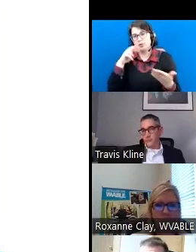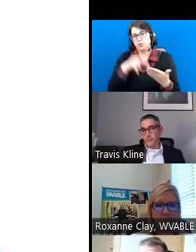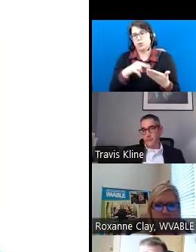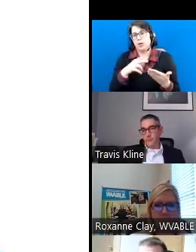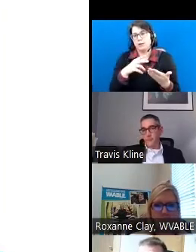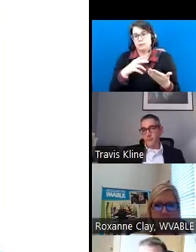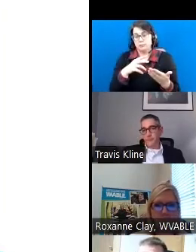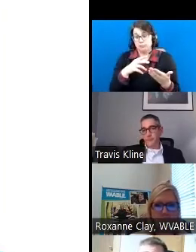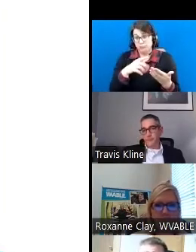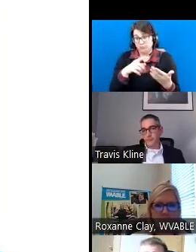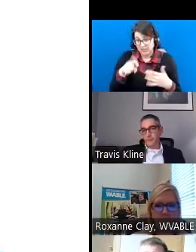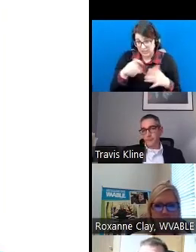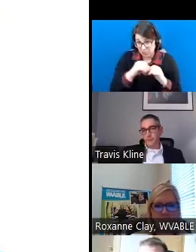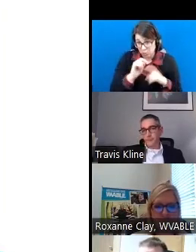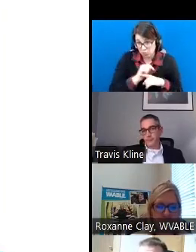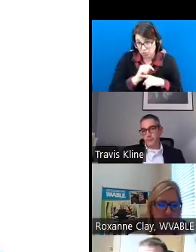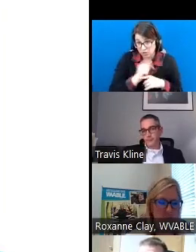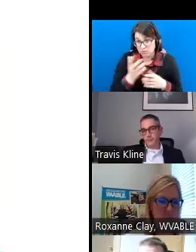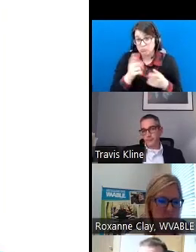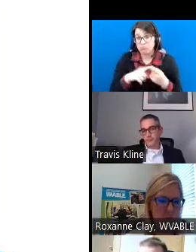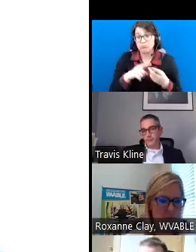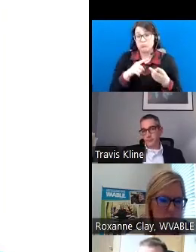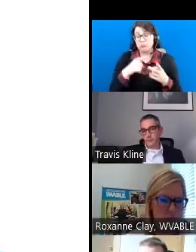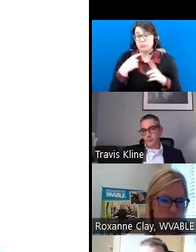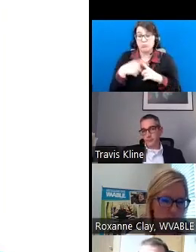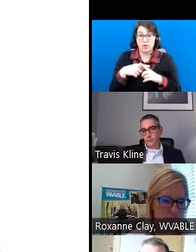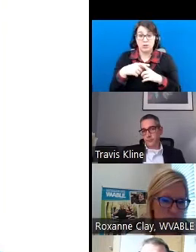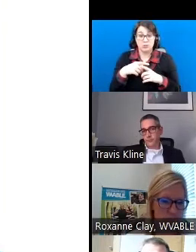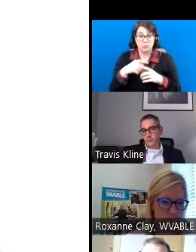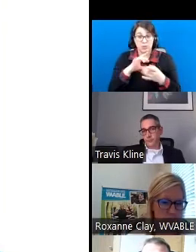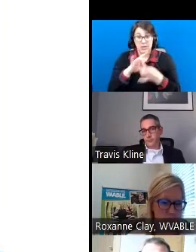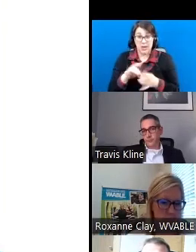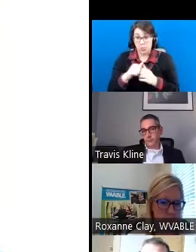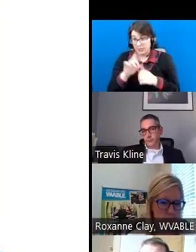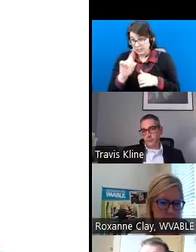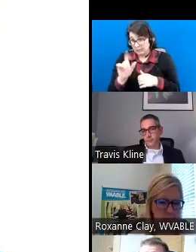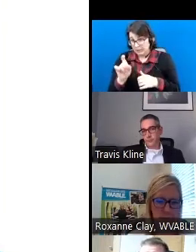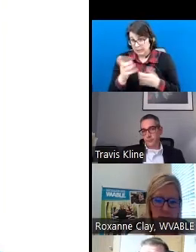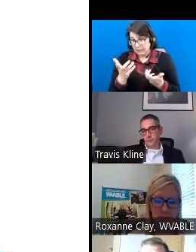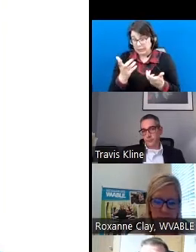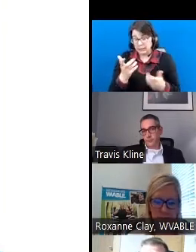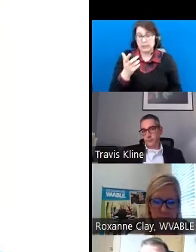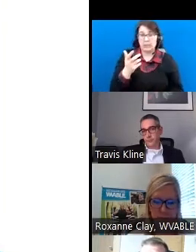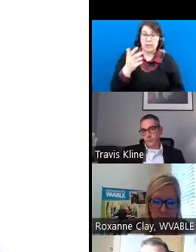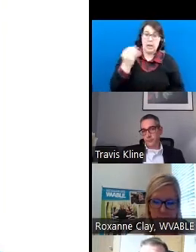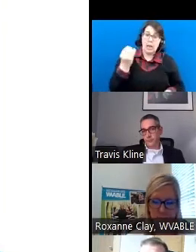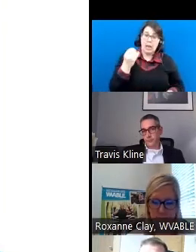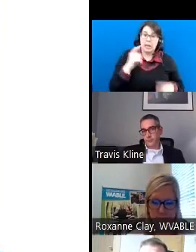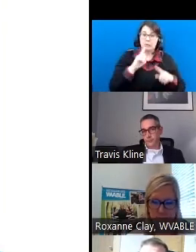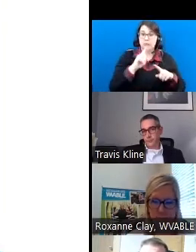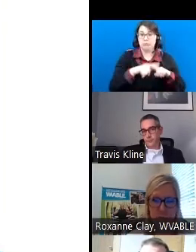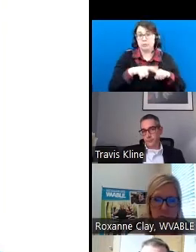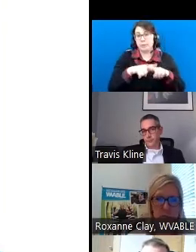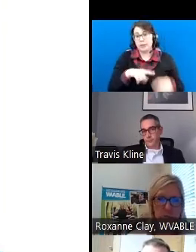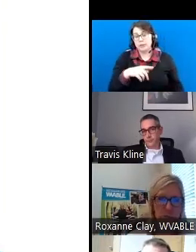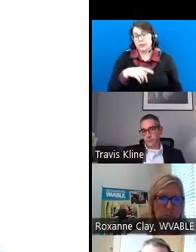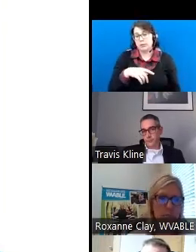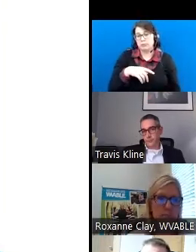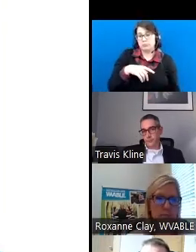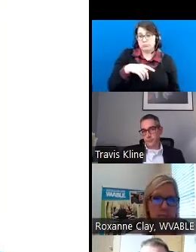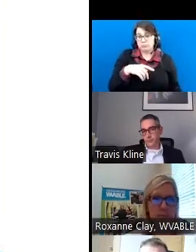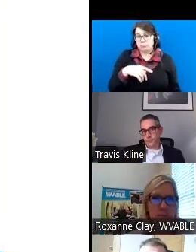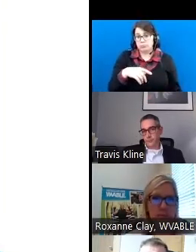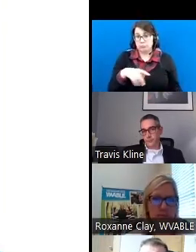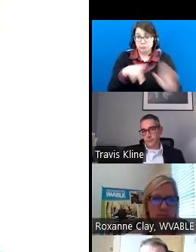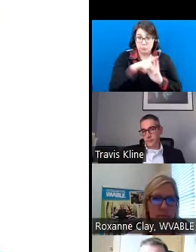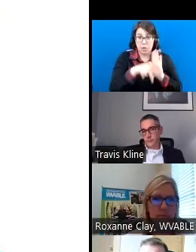a need for additional training connected with their disability? And it also depends on policies and procedures at the